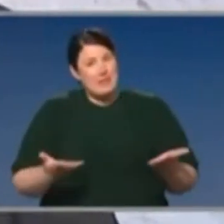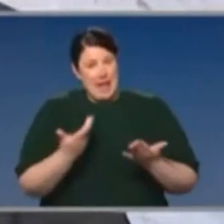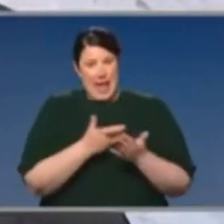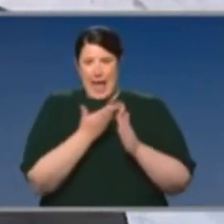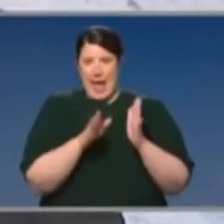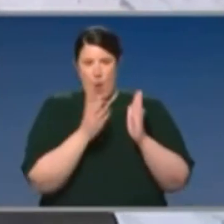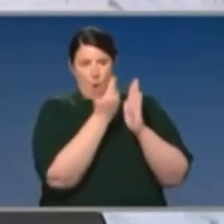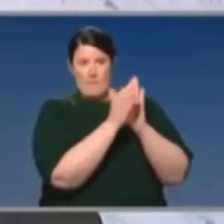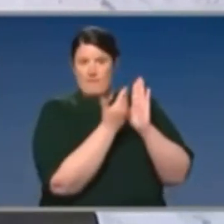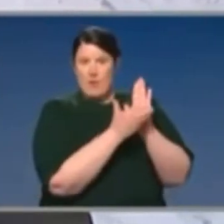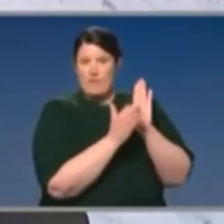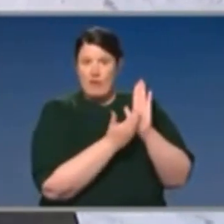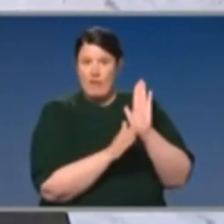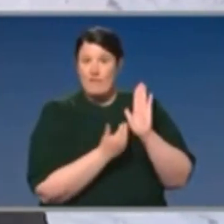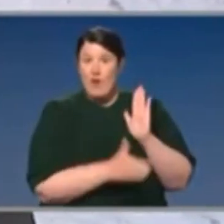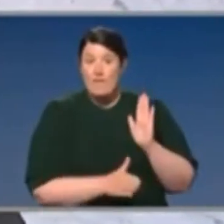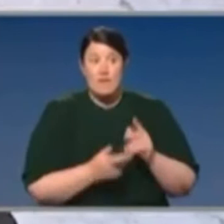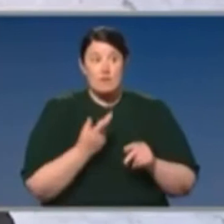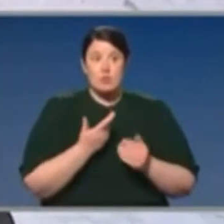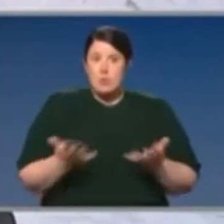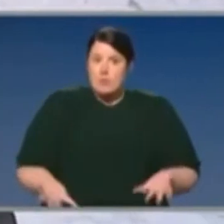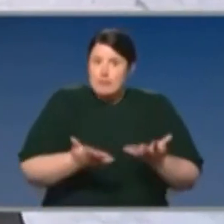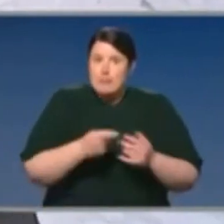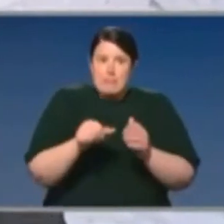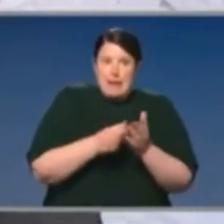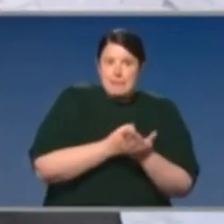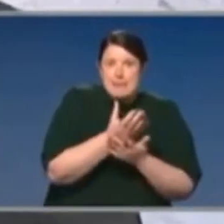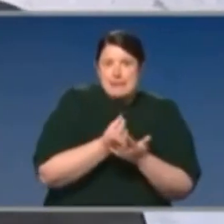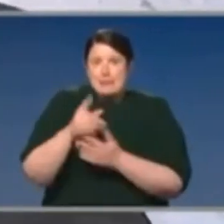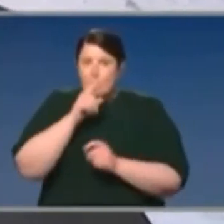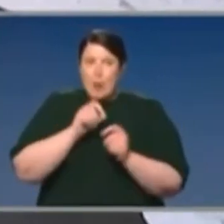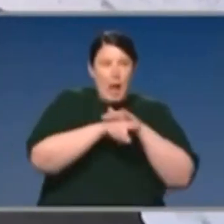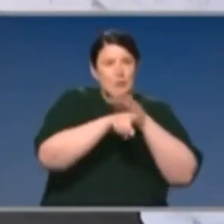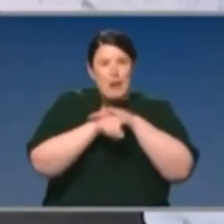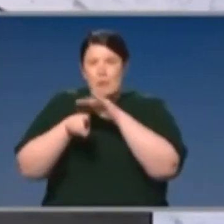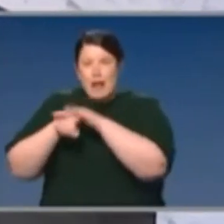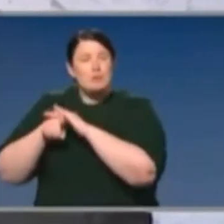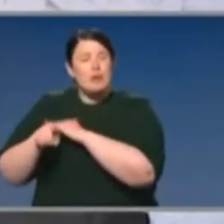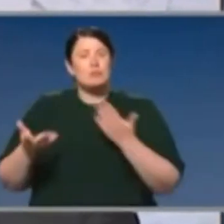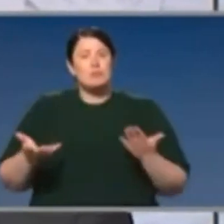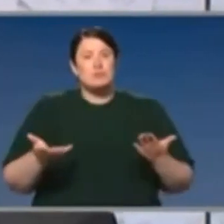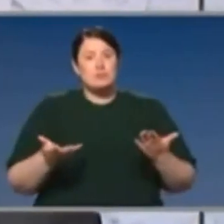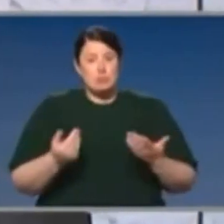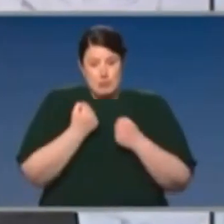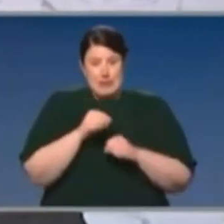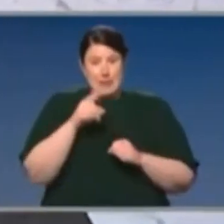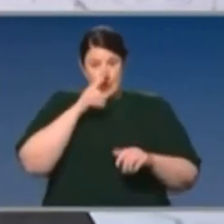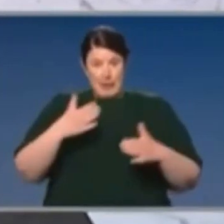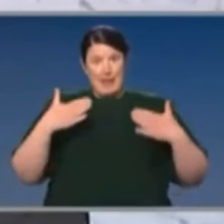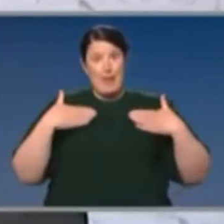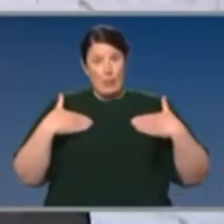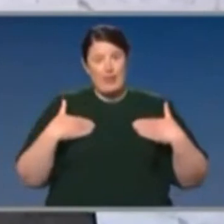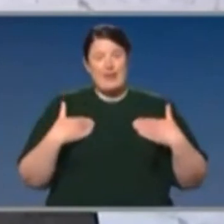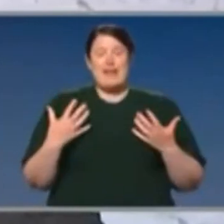get rid of restrictions on your economy and on people's lives and their livelihoods and to do that in a way that protects their health